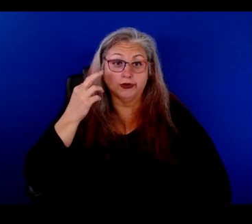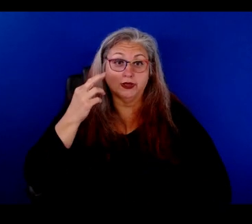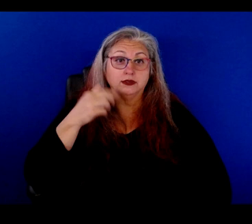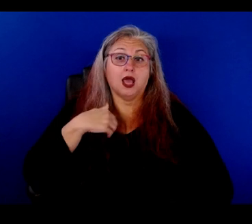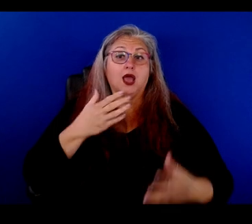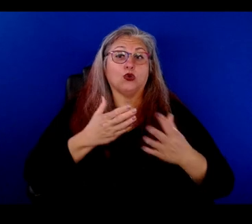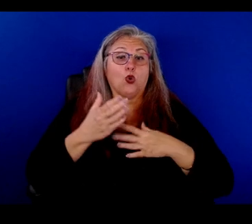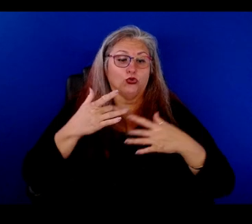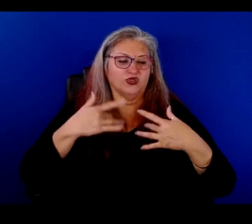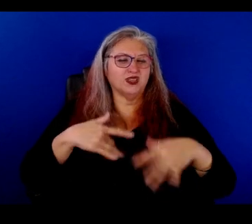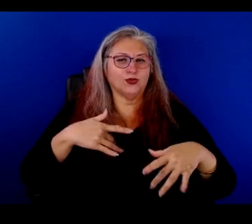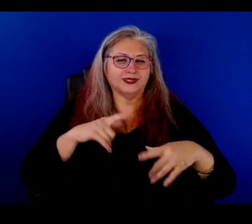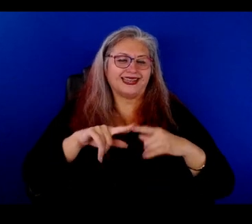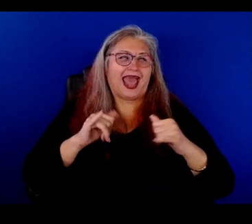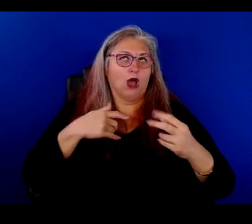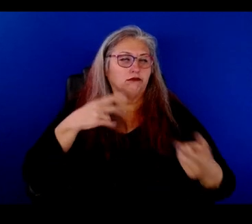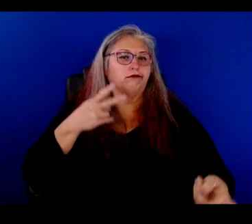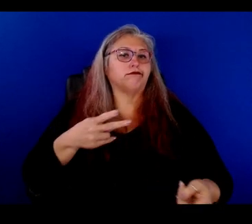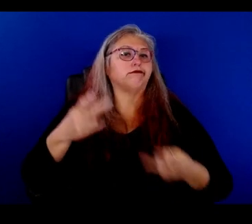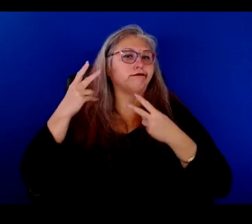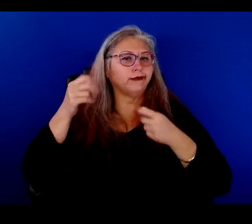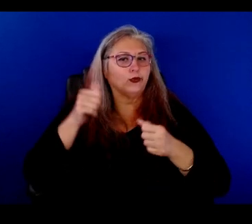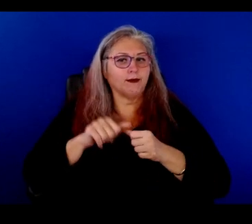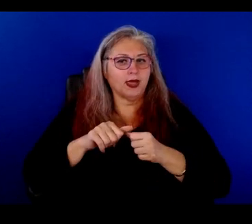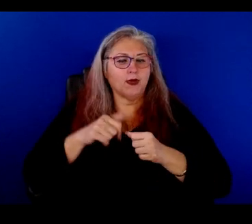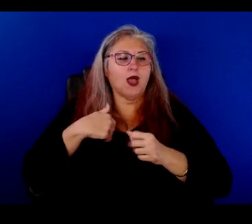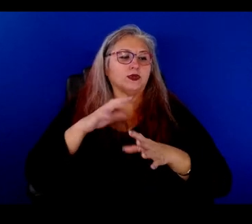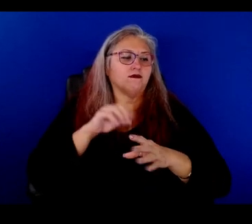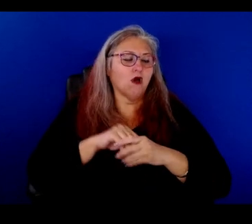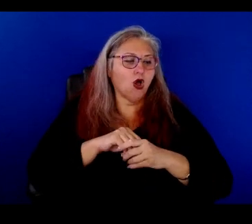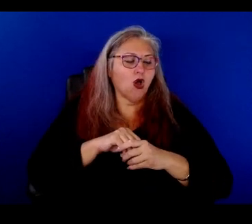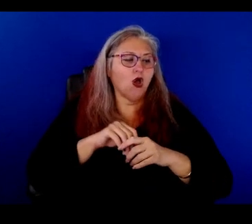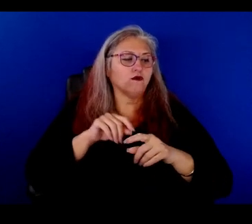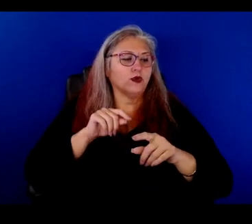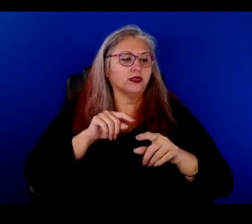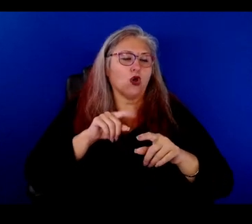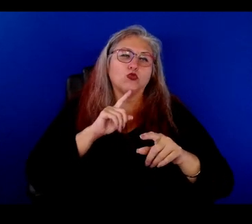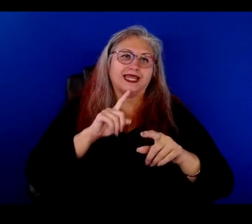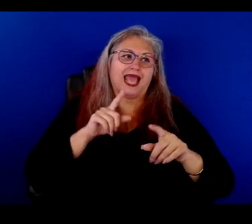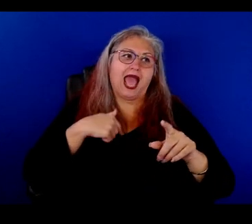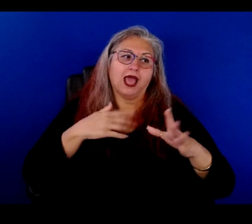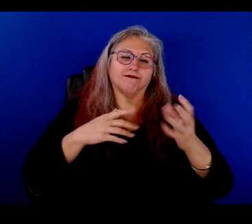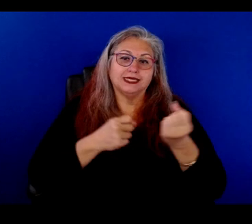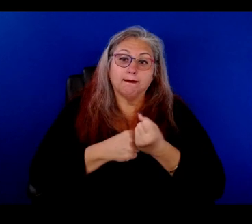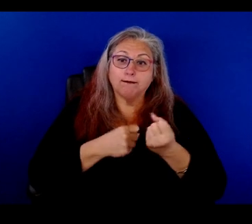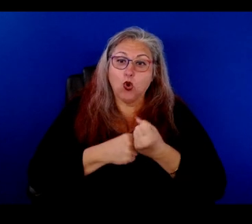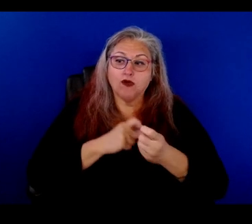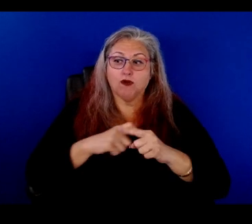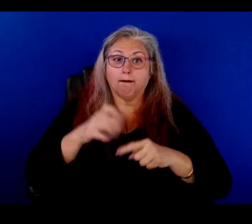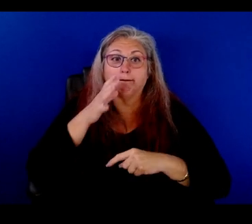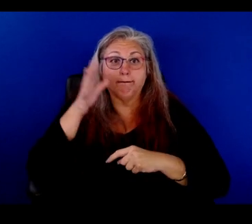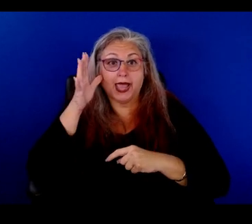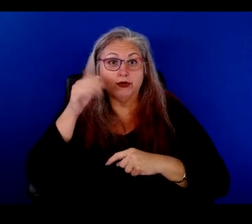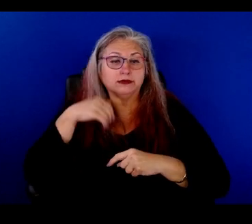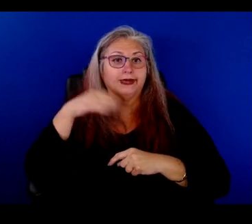through a depression and this is all in retrospect. And this is being involved with, uh, with, or having the support of my parents,